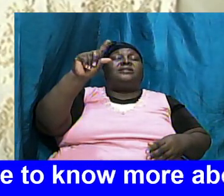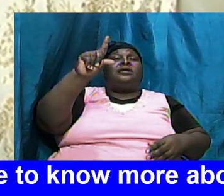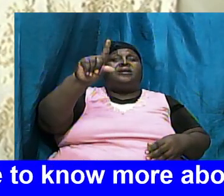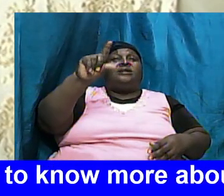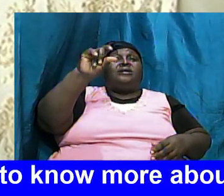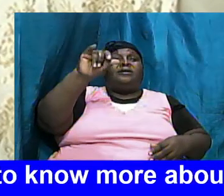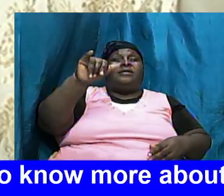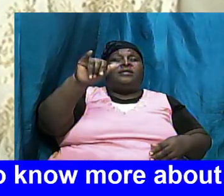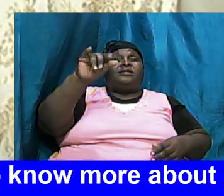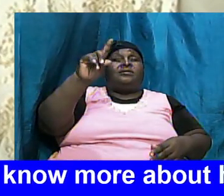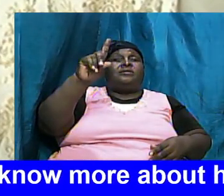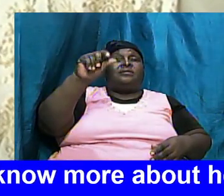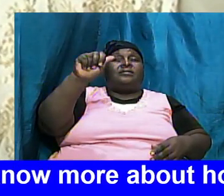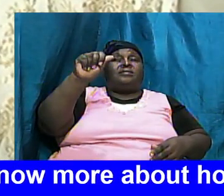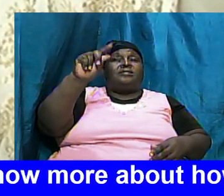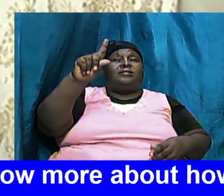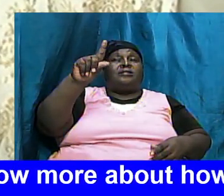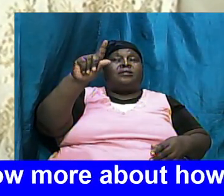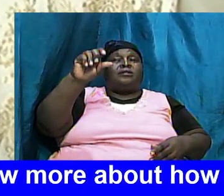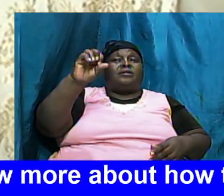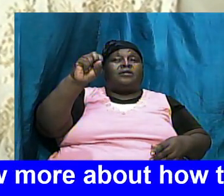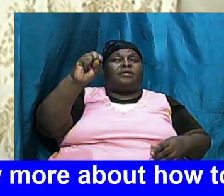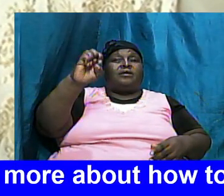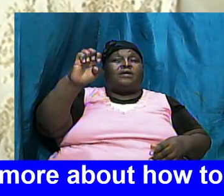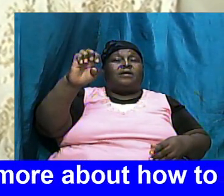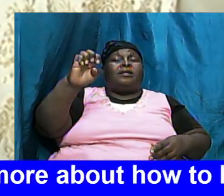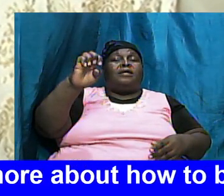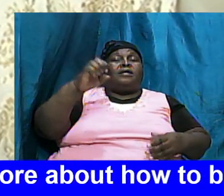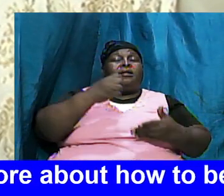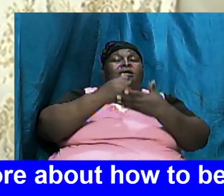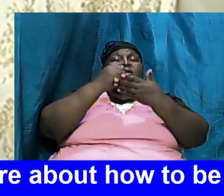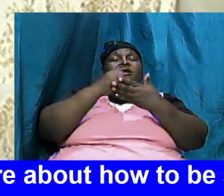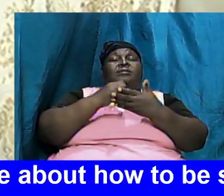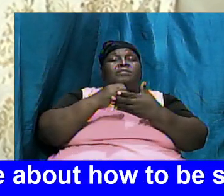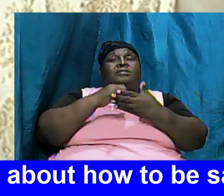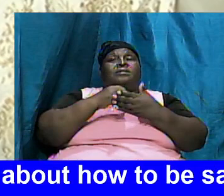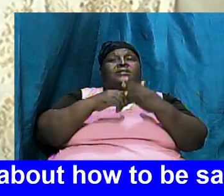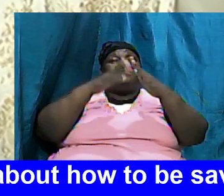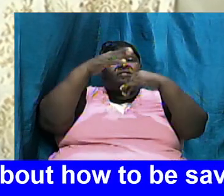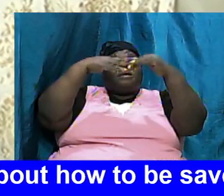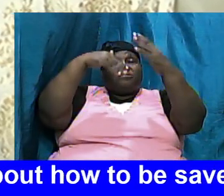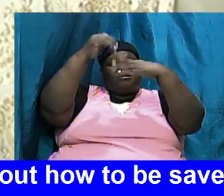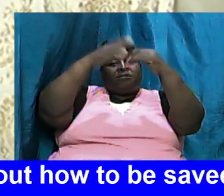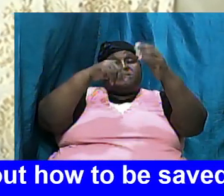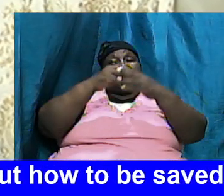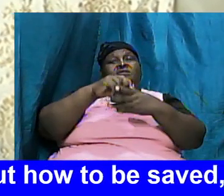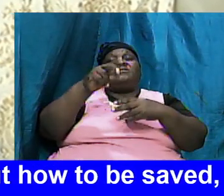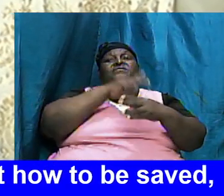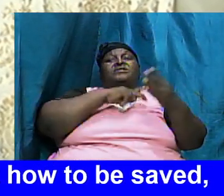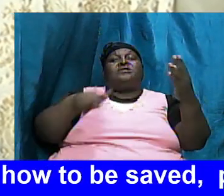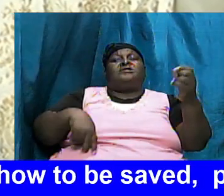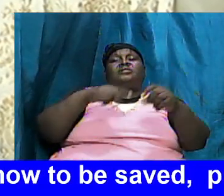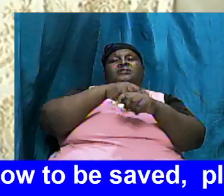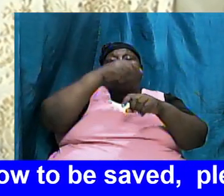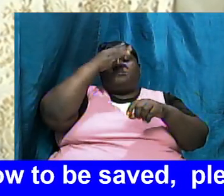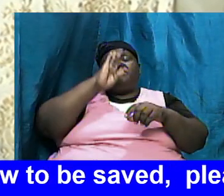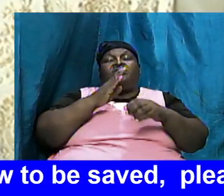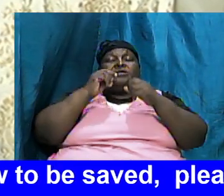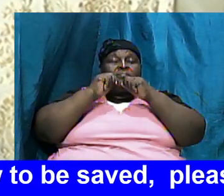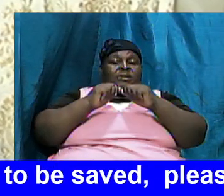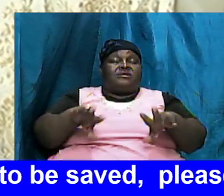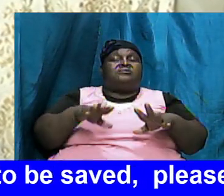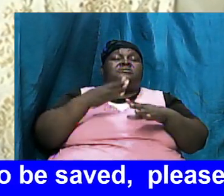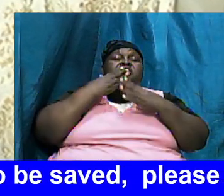doing your part to help the advancement of the kingdom of almighty God God bless you thank you